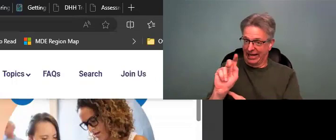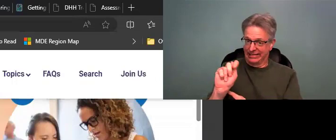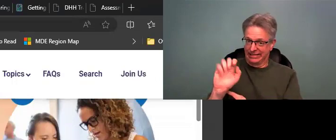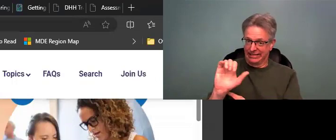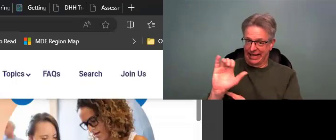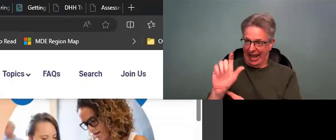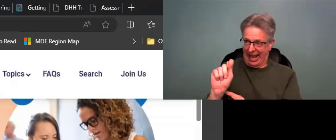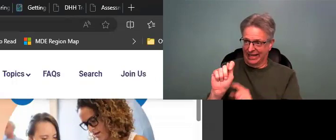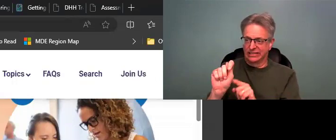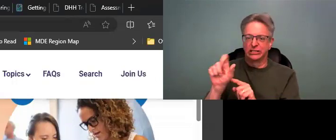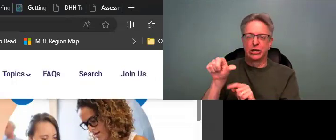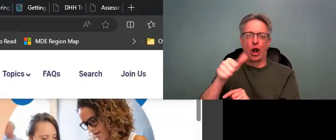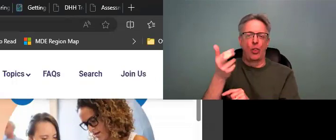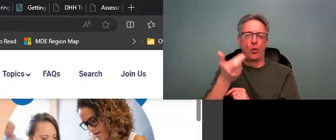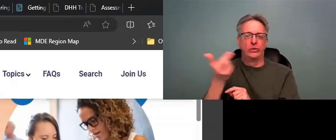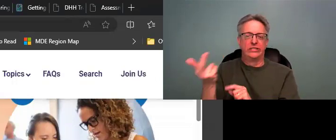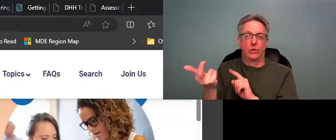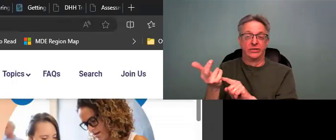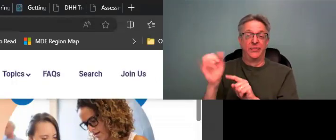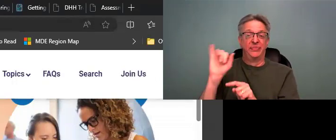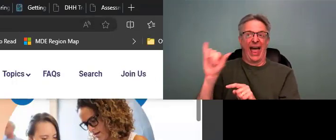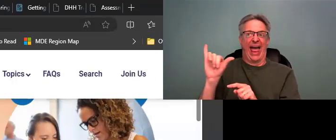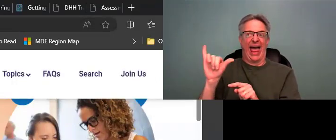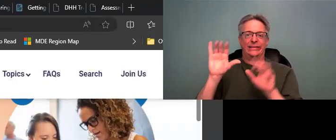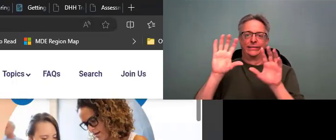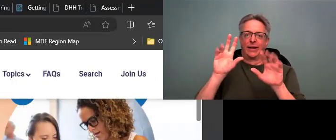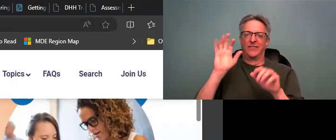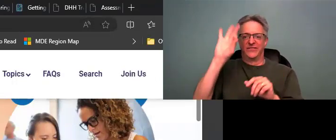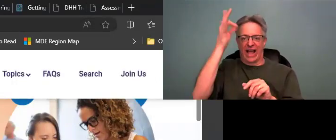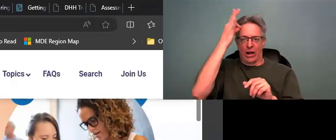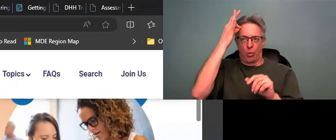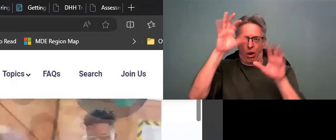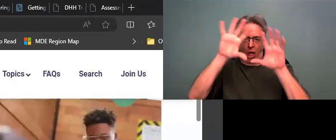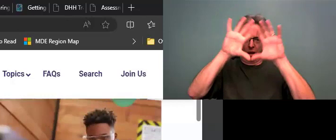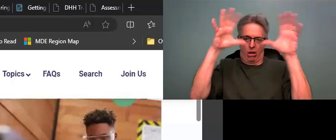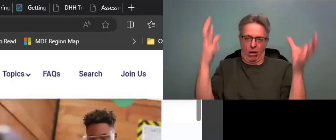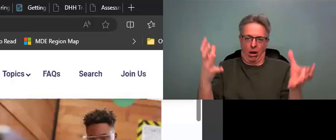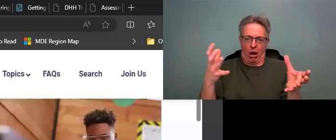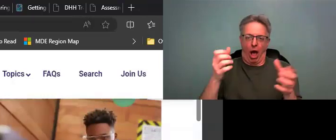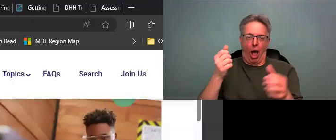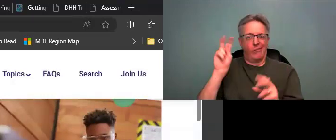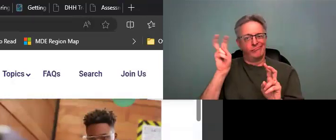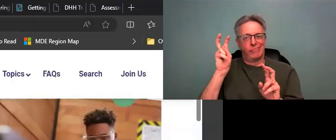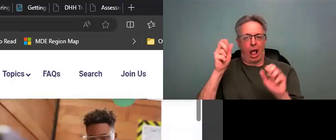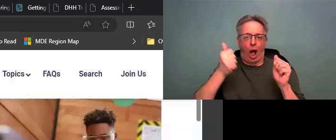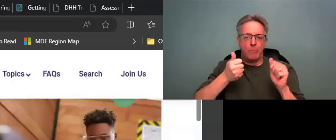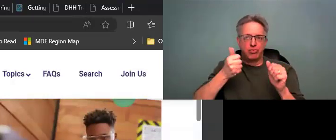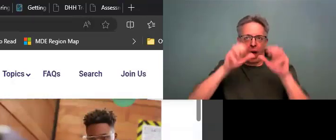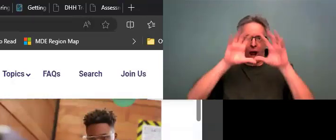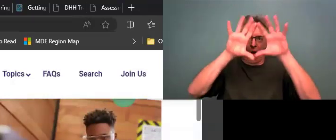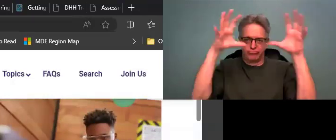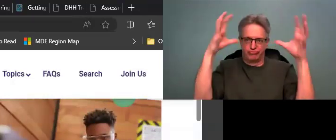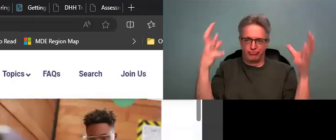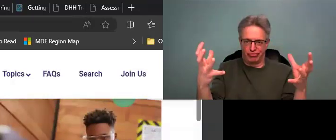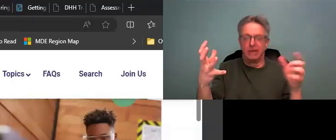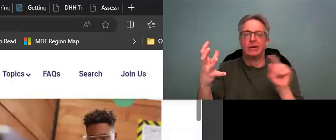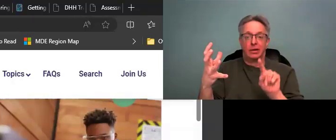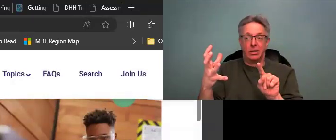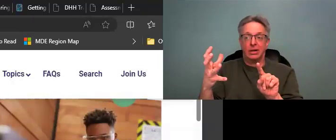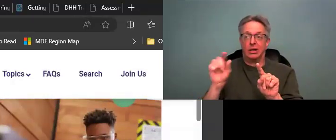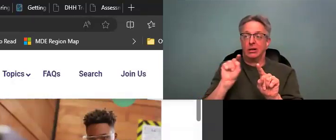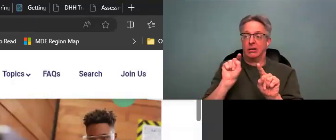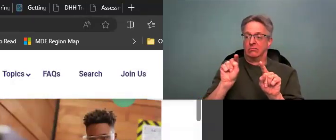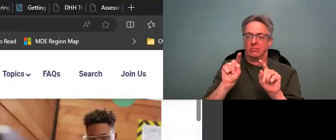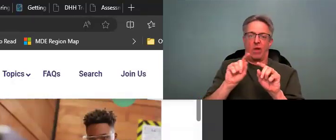Then NTACT. So NTACT, that's another resource. And that is a federal, um, a